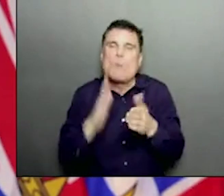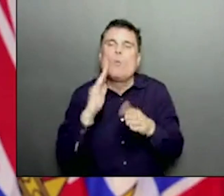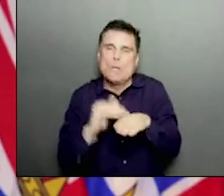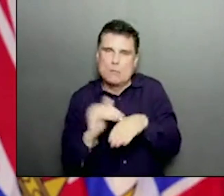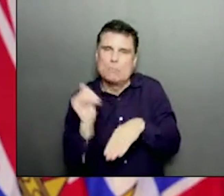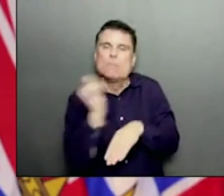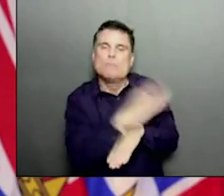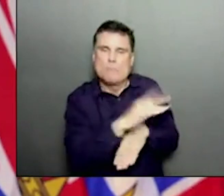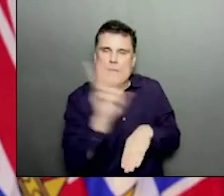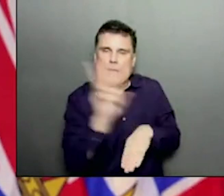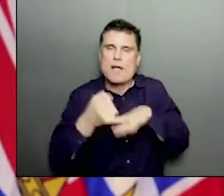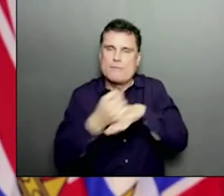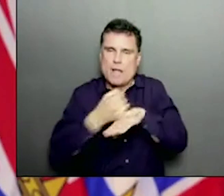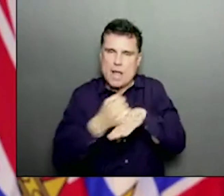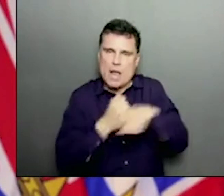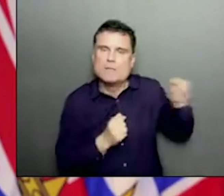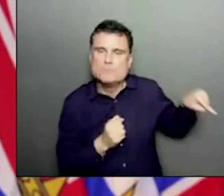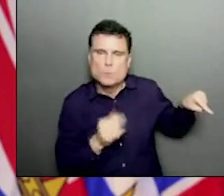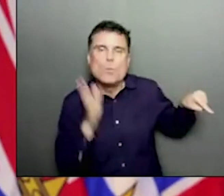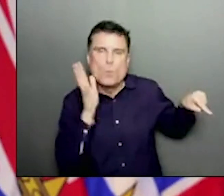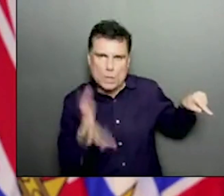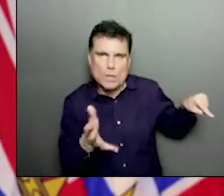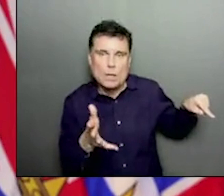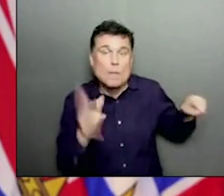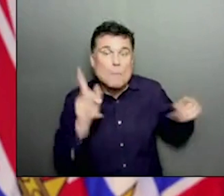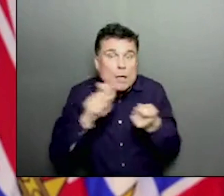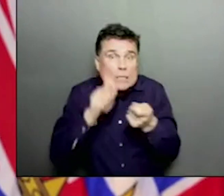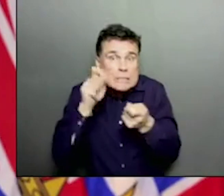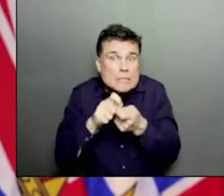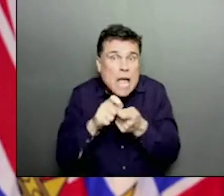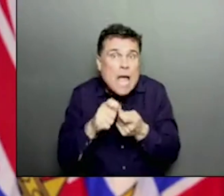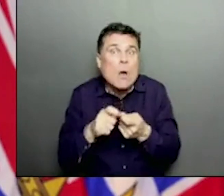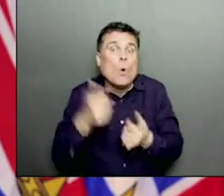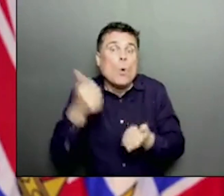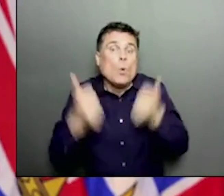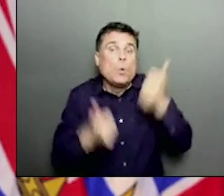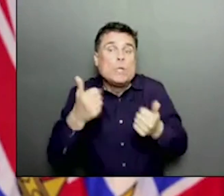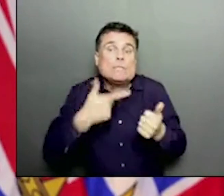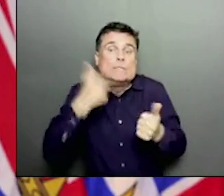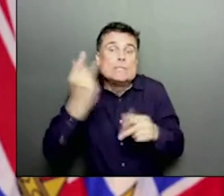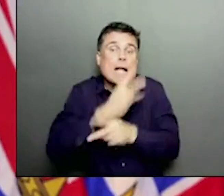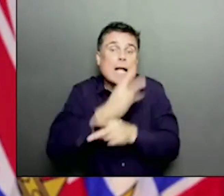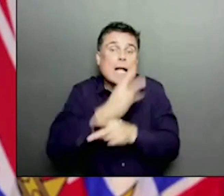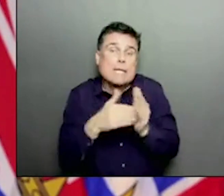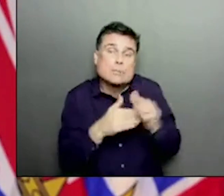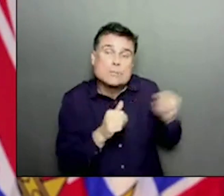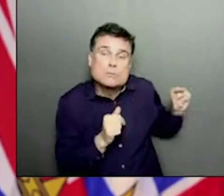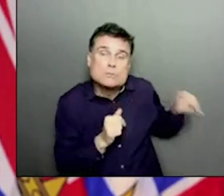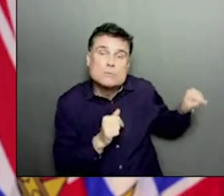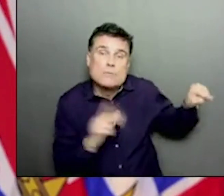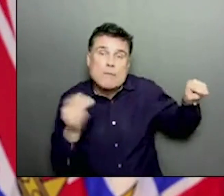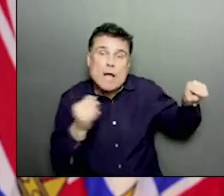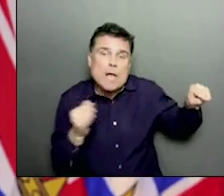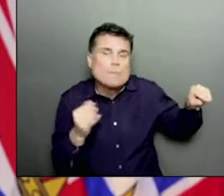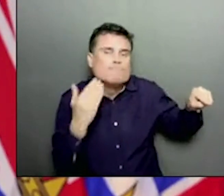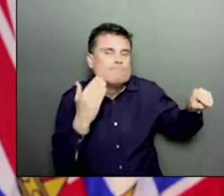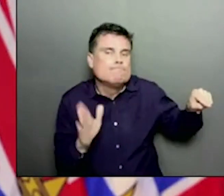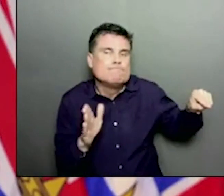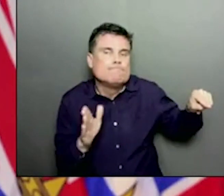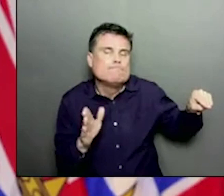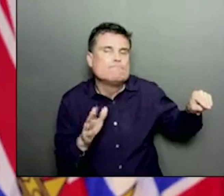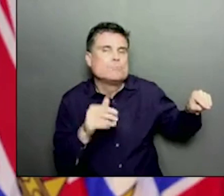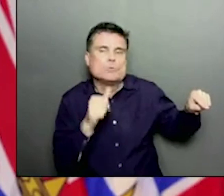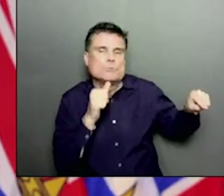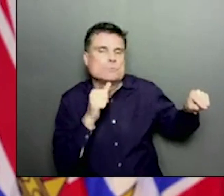So my expectation is it will be sometime next week. Pfizer can go to care homes as well. Yeah. And we are